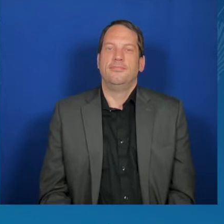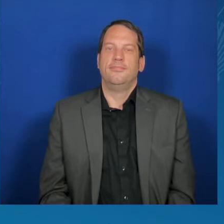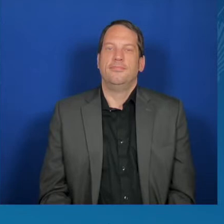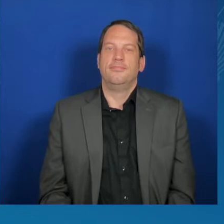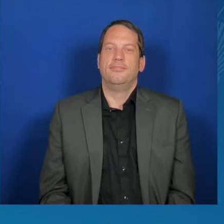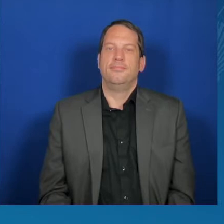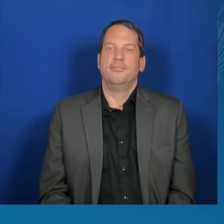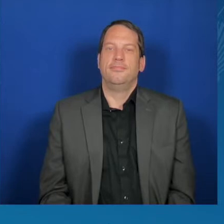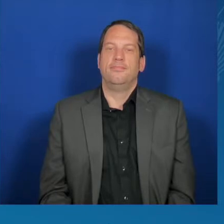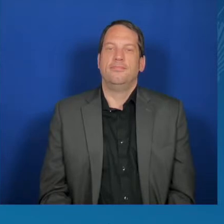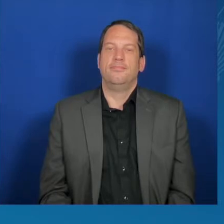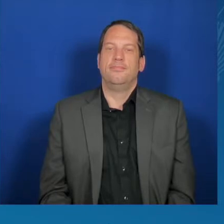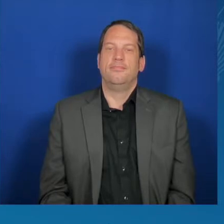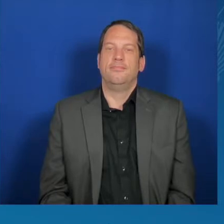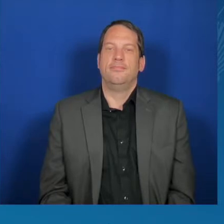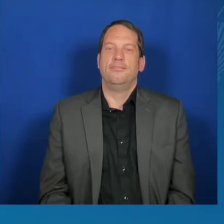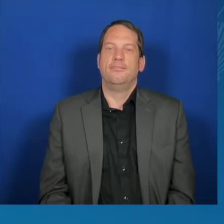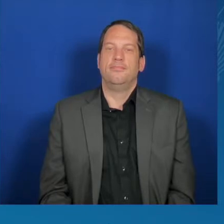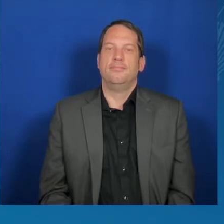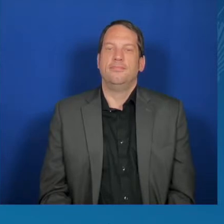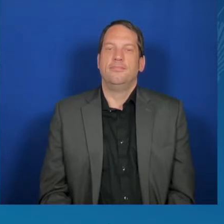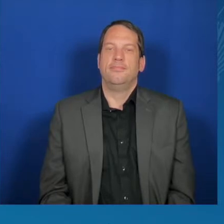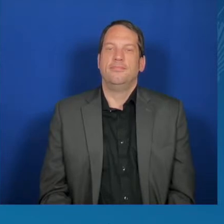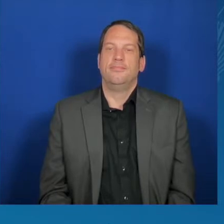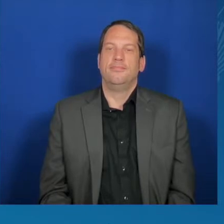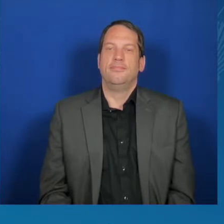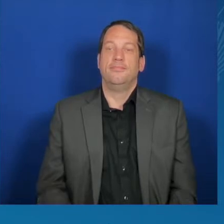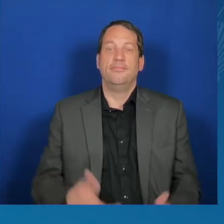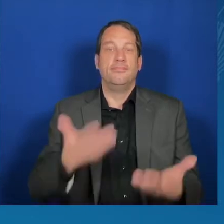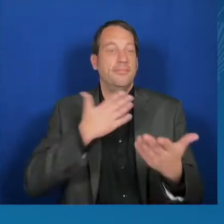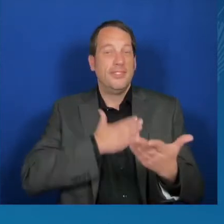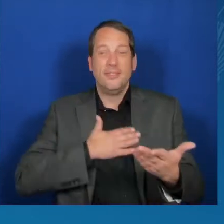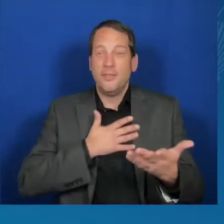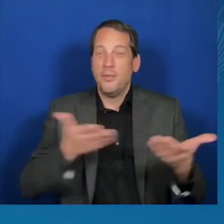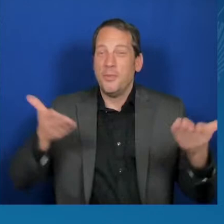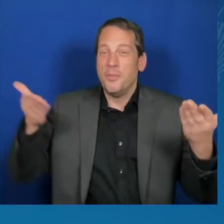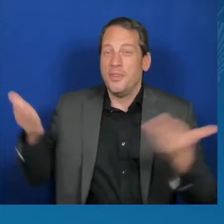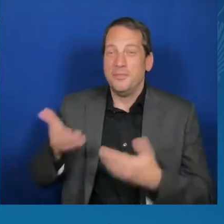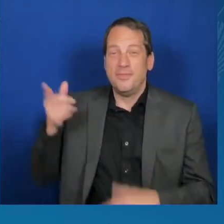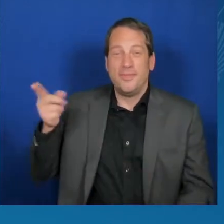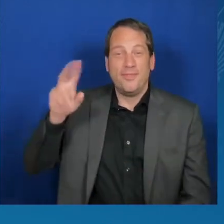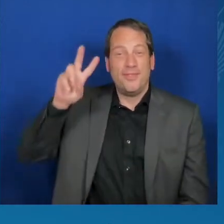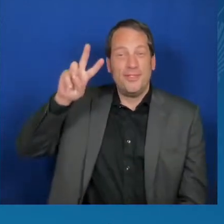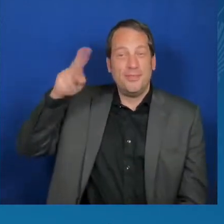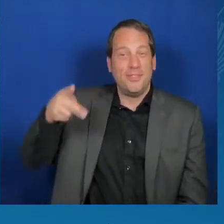Please welcome the Vice President of the United States, Kamala Harris.